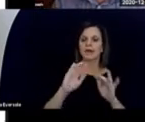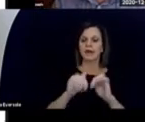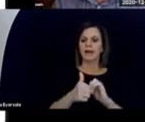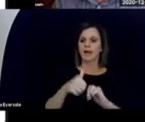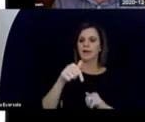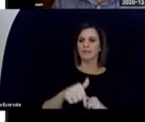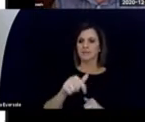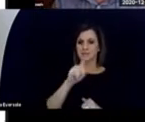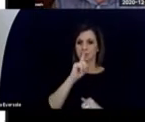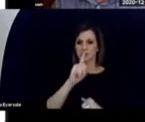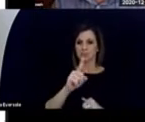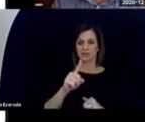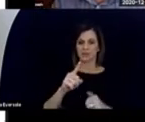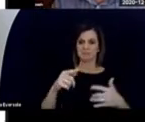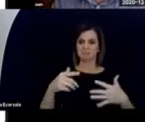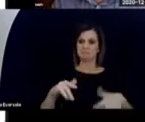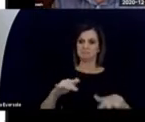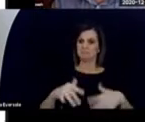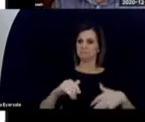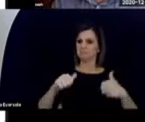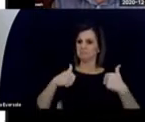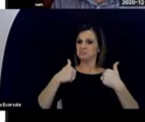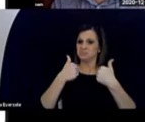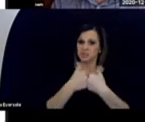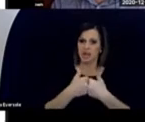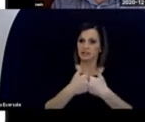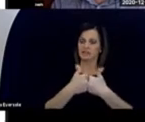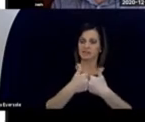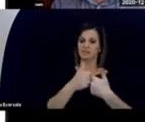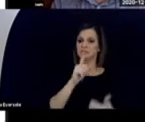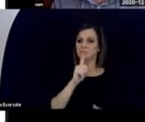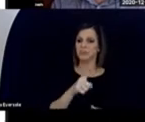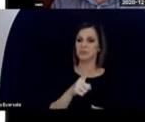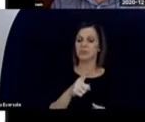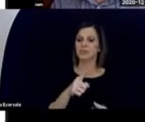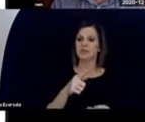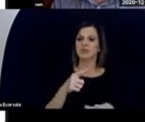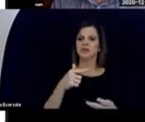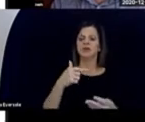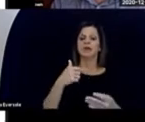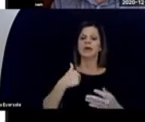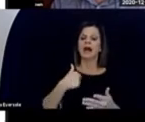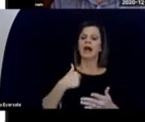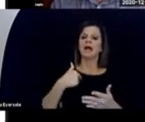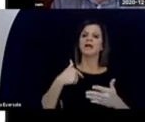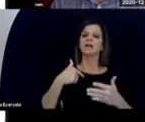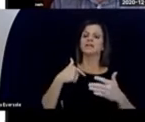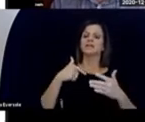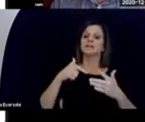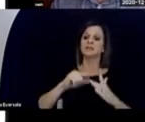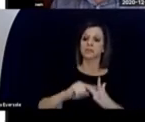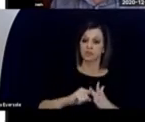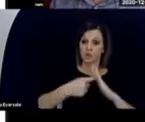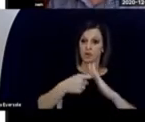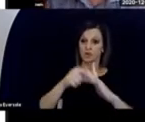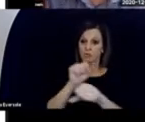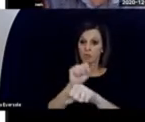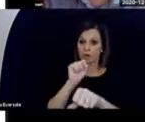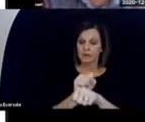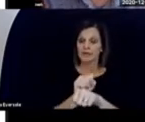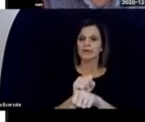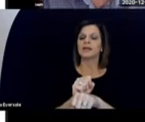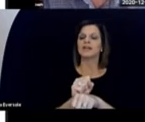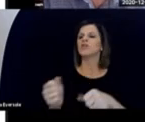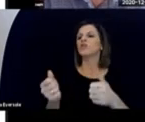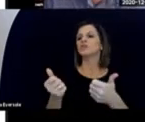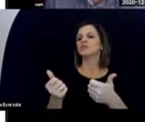of the population and how this has challenged us. And I came